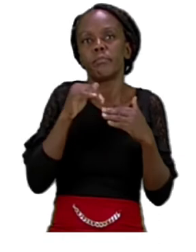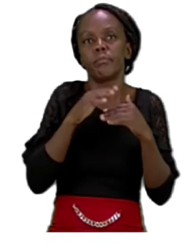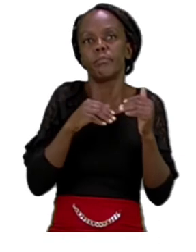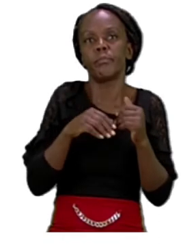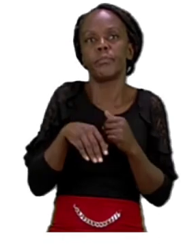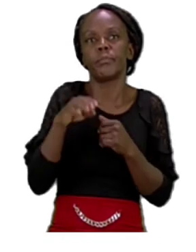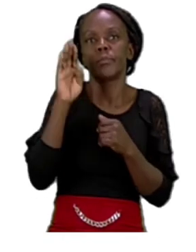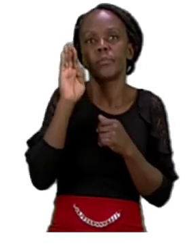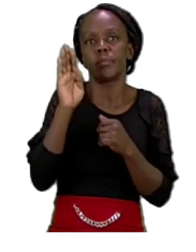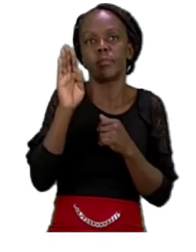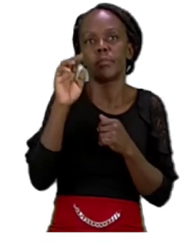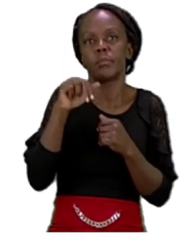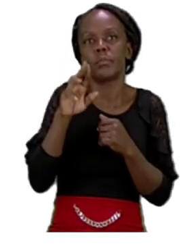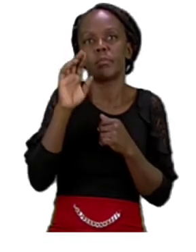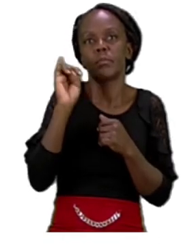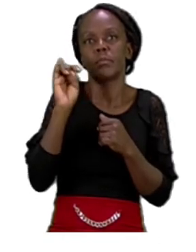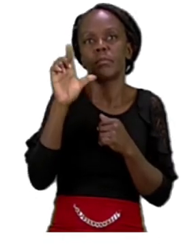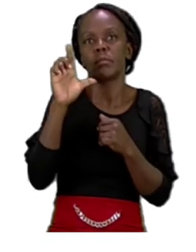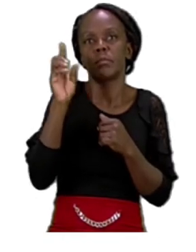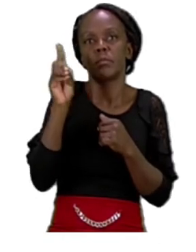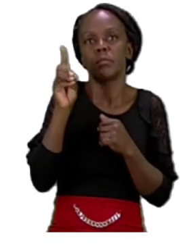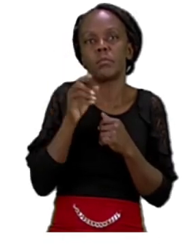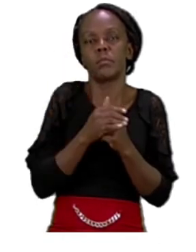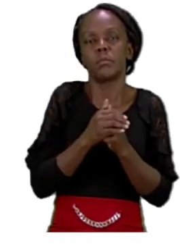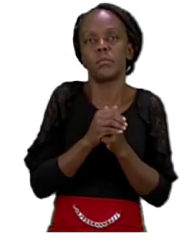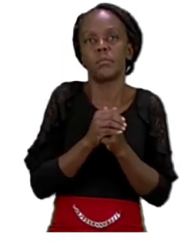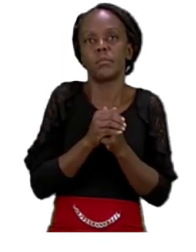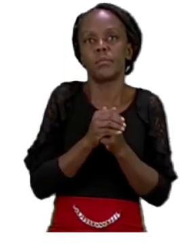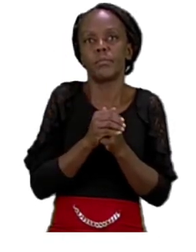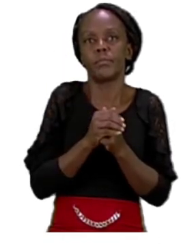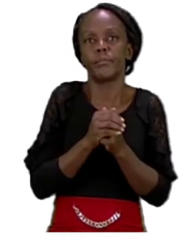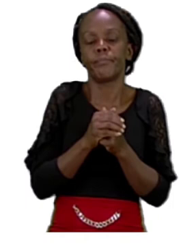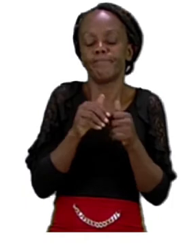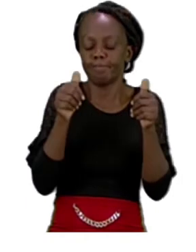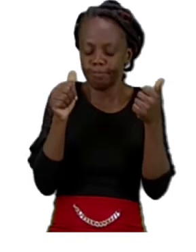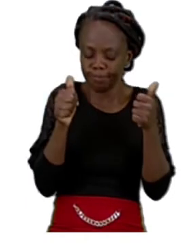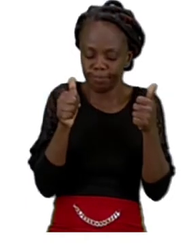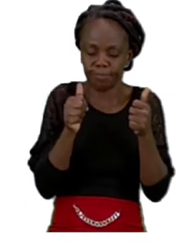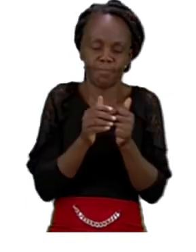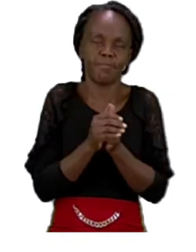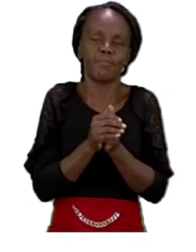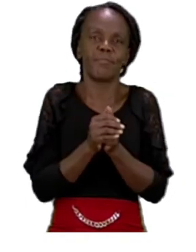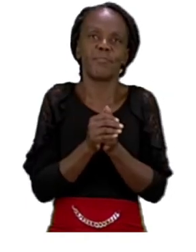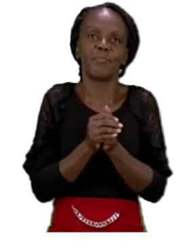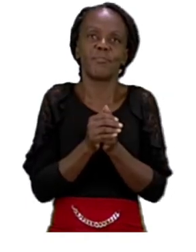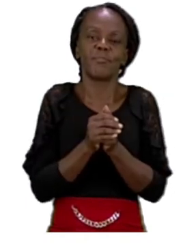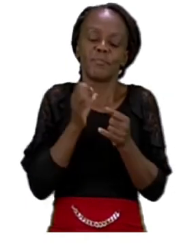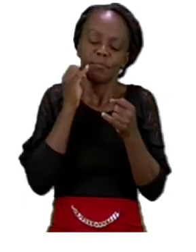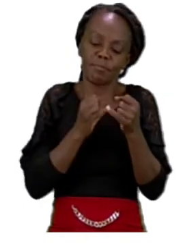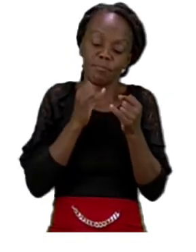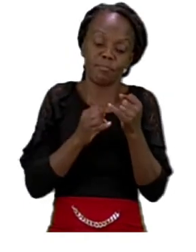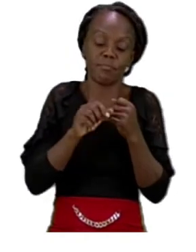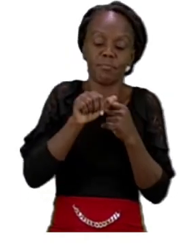build good job everyone and the last